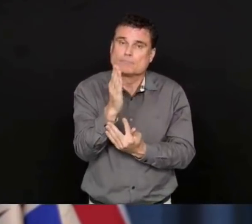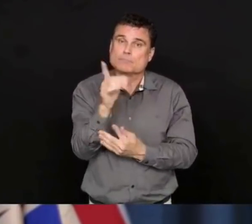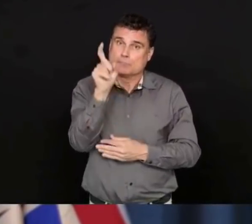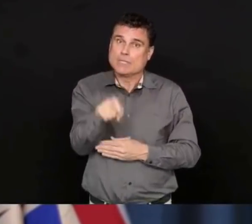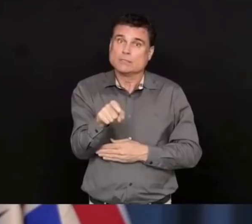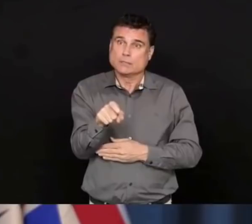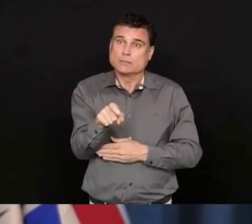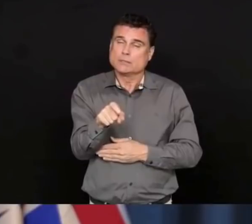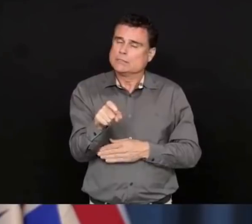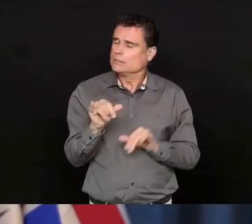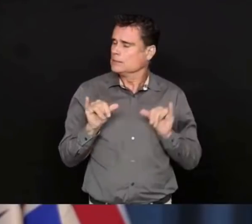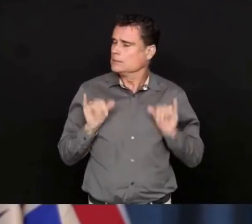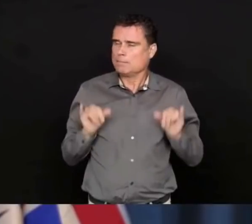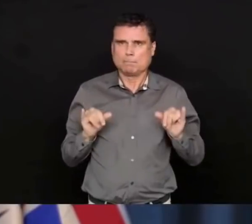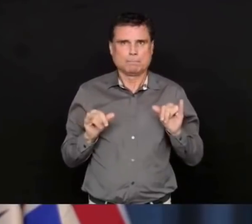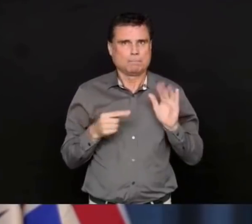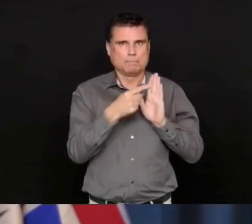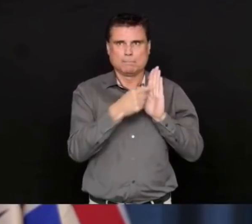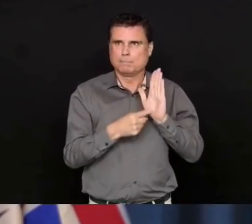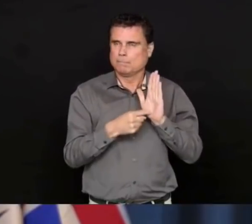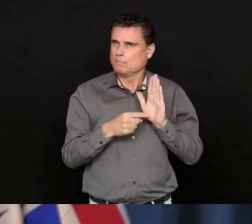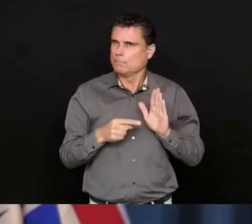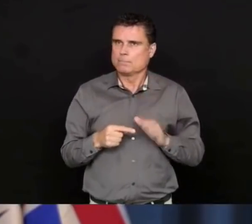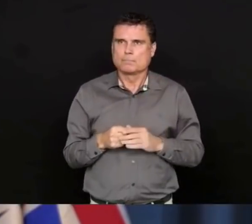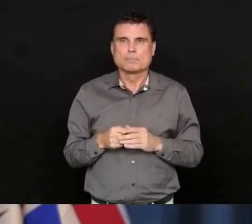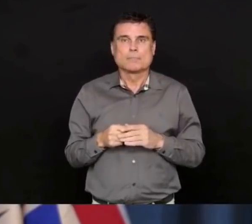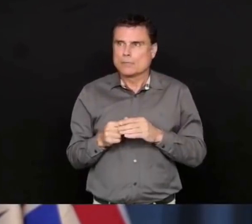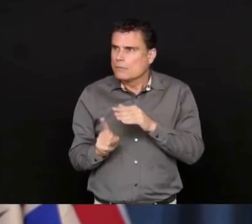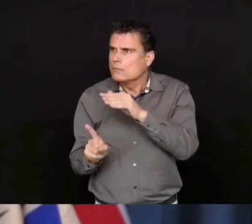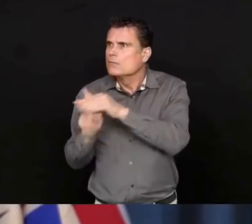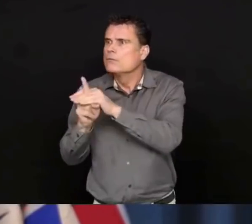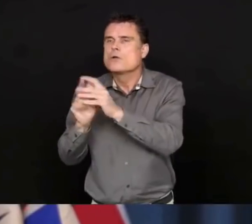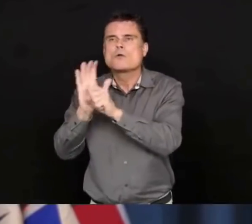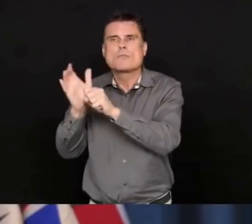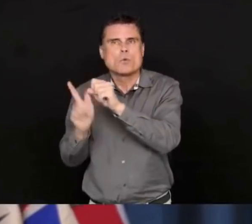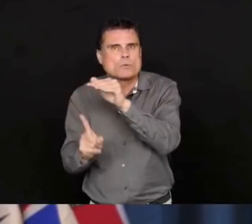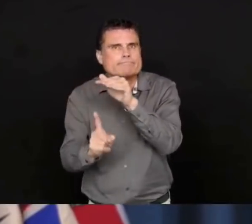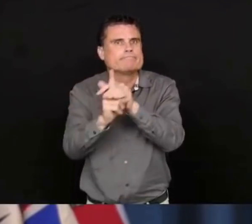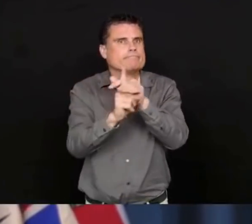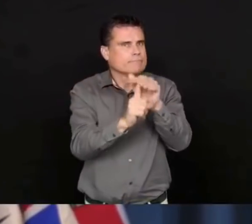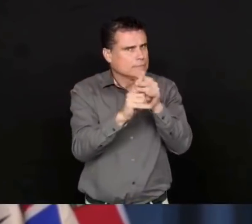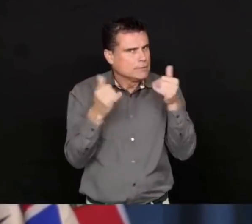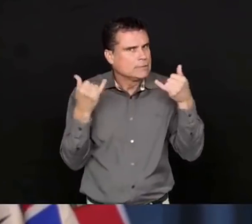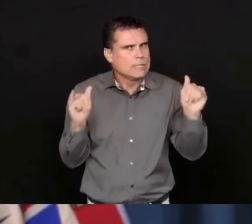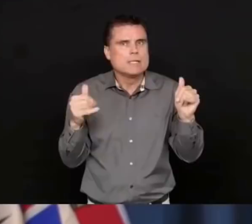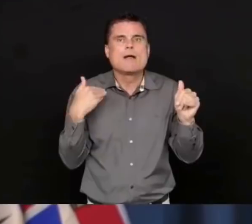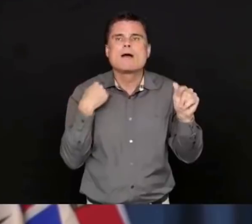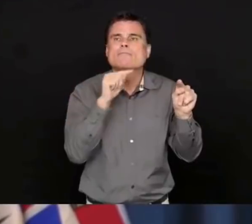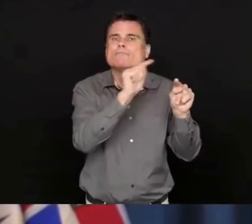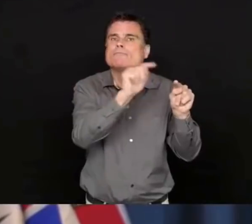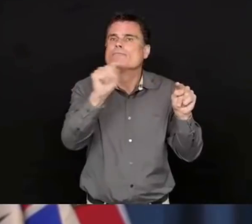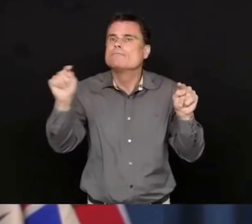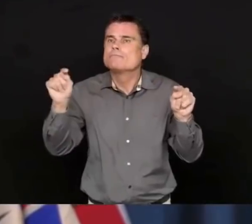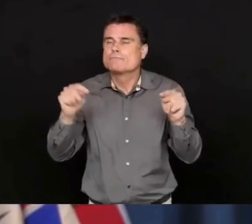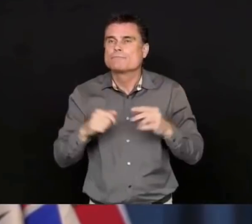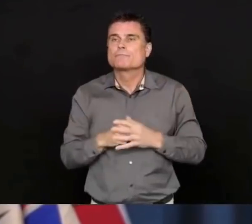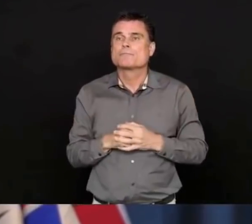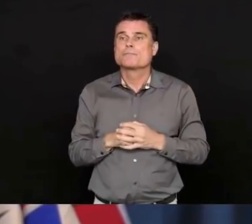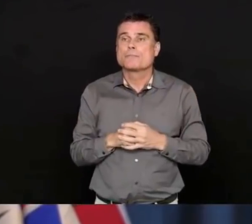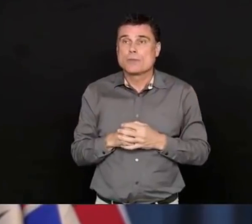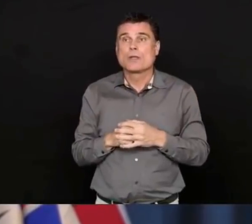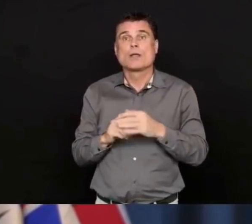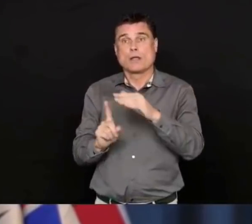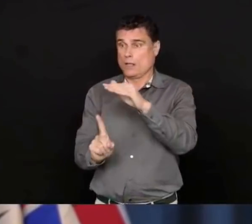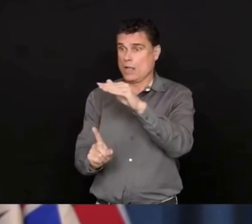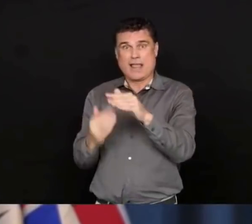clusters and outbreaks in our communities and at facilities, and these hotspots are very concerning. They can quickly escalate